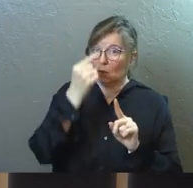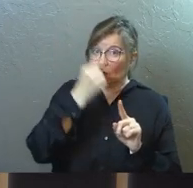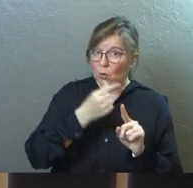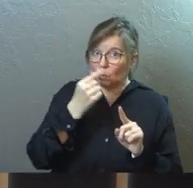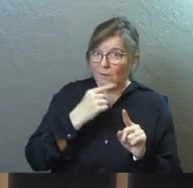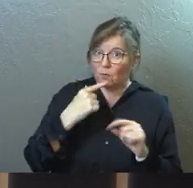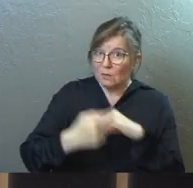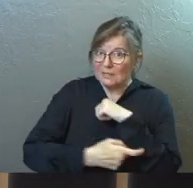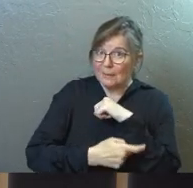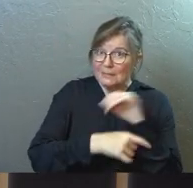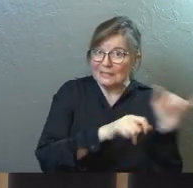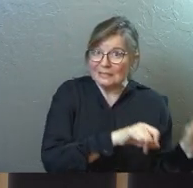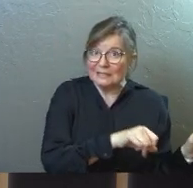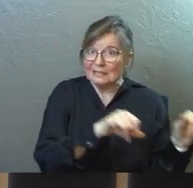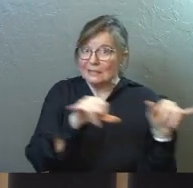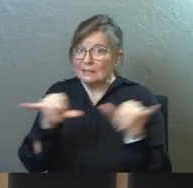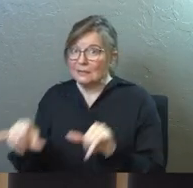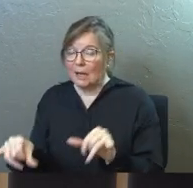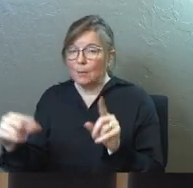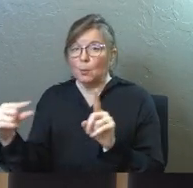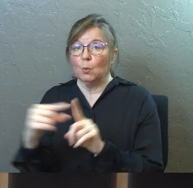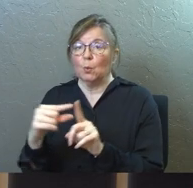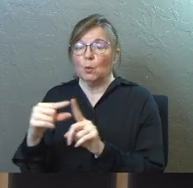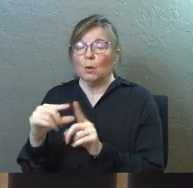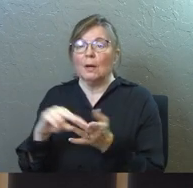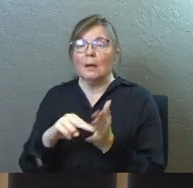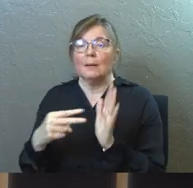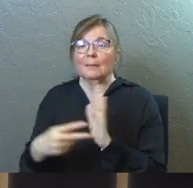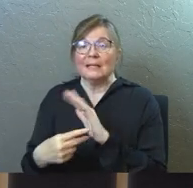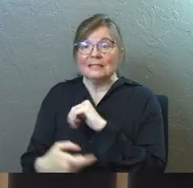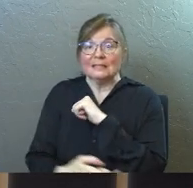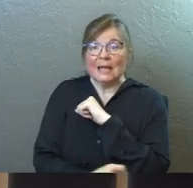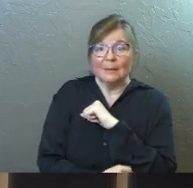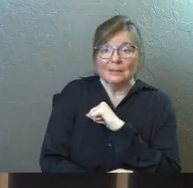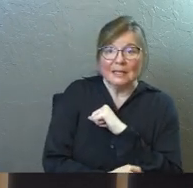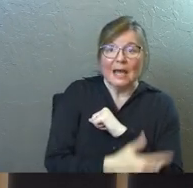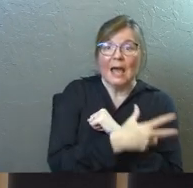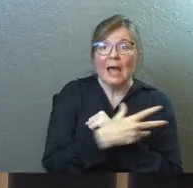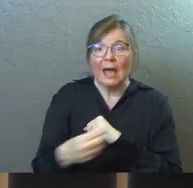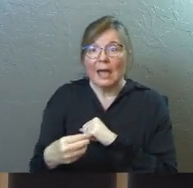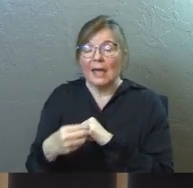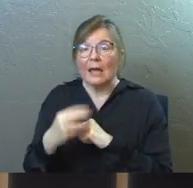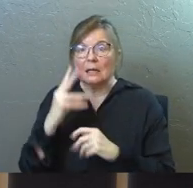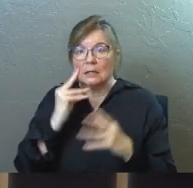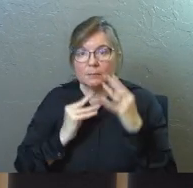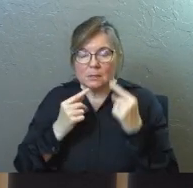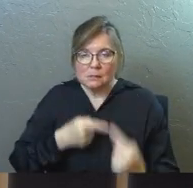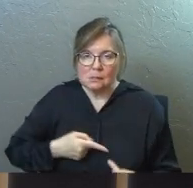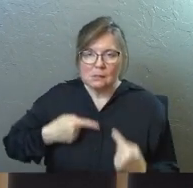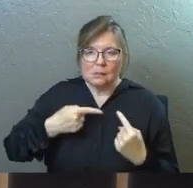all throughout that thing is the same exact Greek word, means temptations, and it means trials.